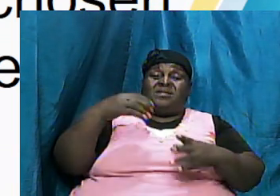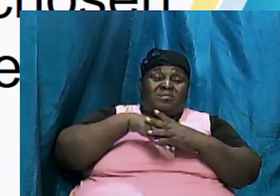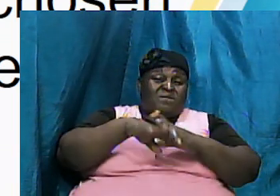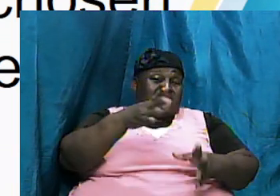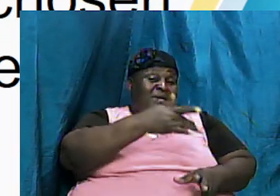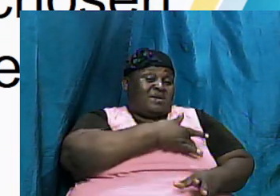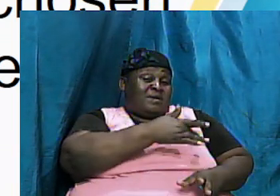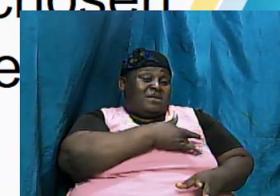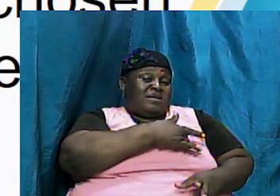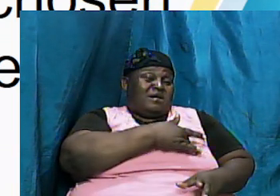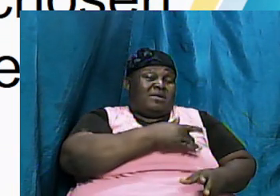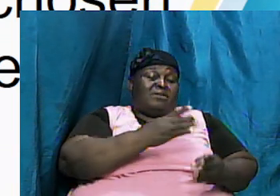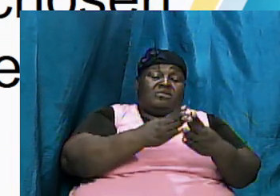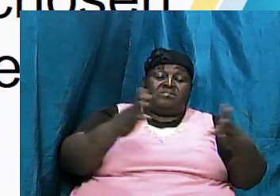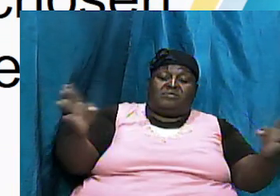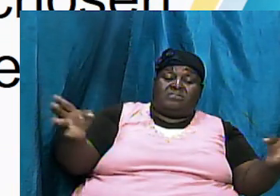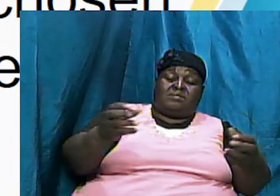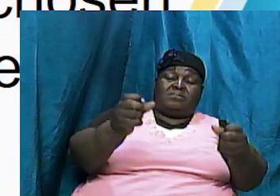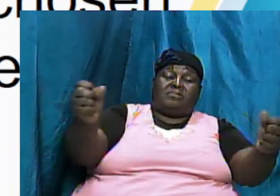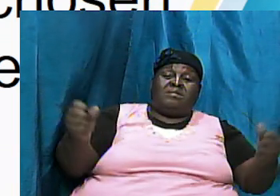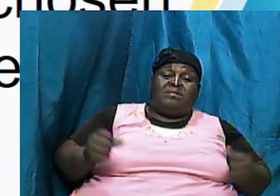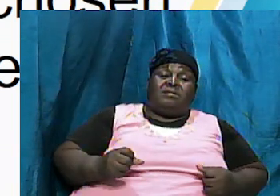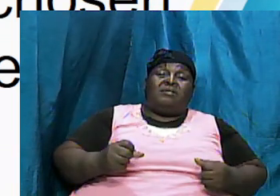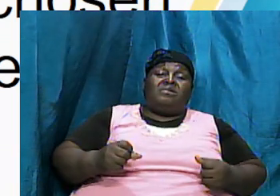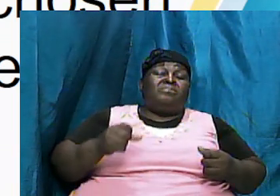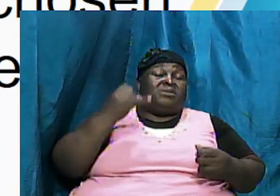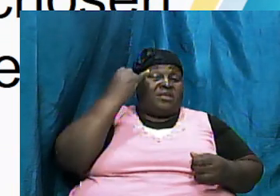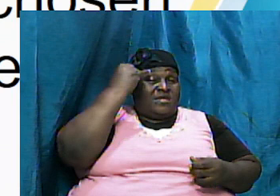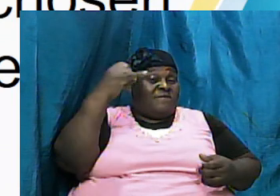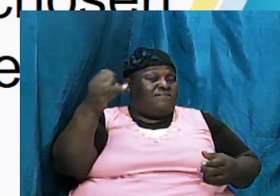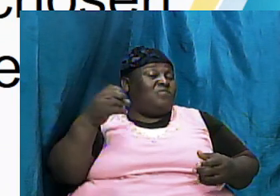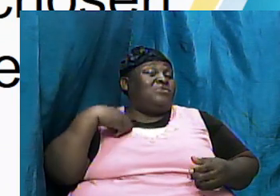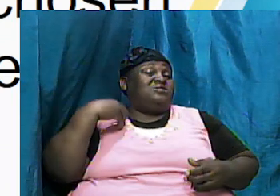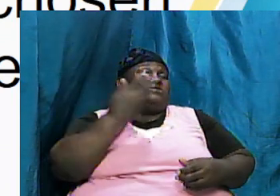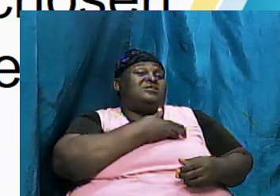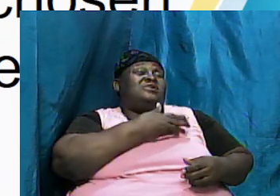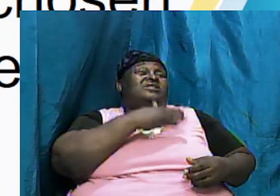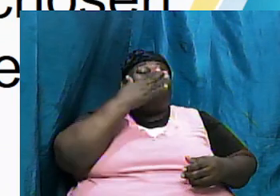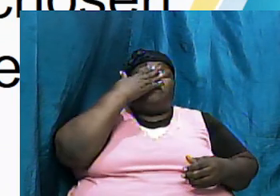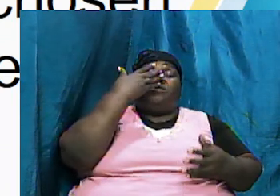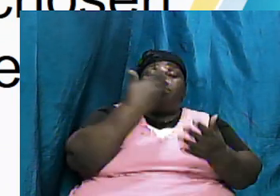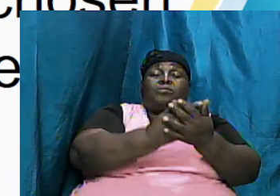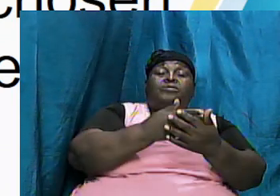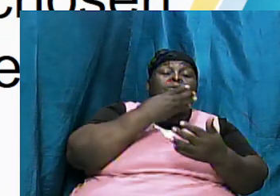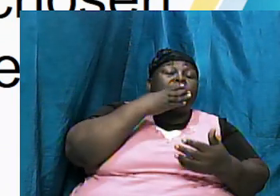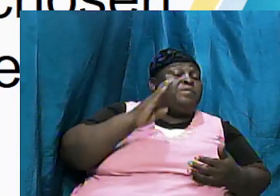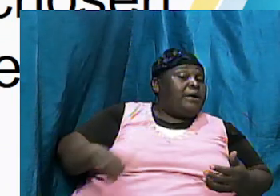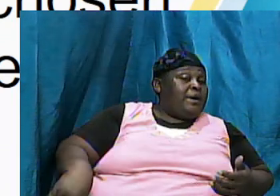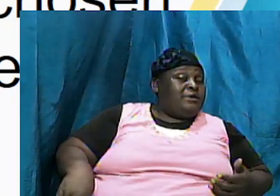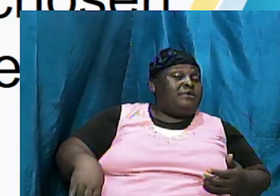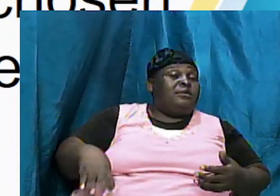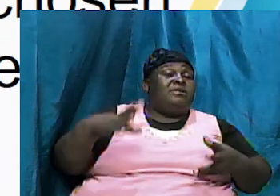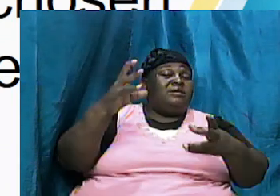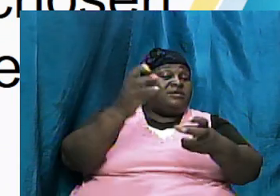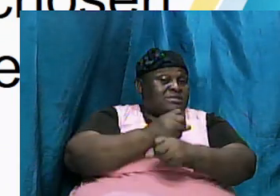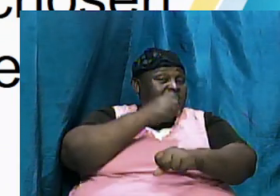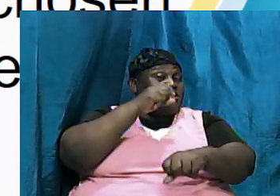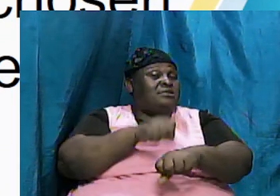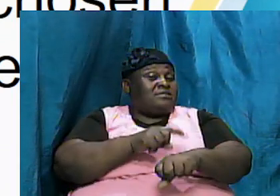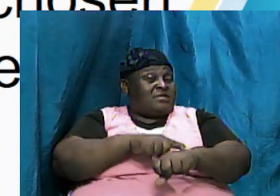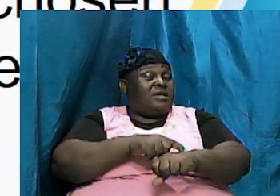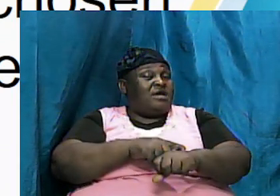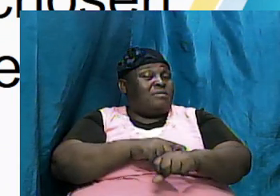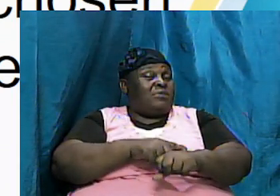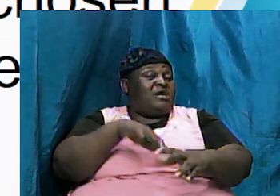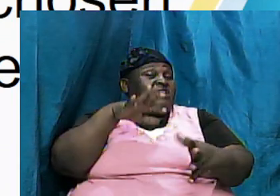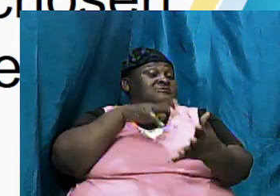our general era they will influence us for good or for bad so take the time out and